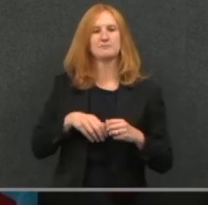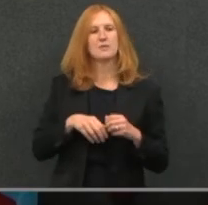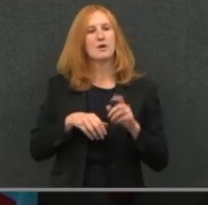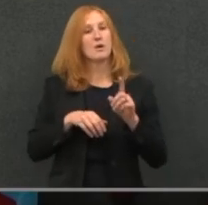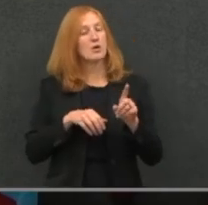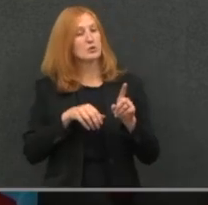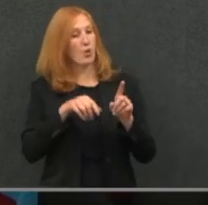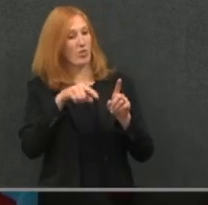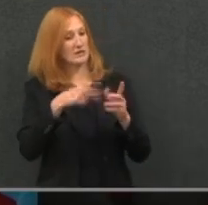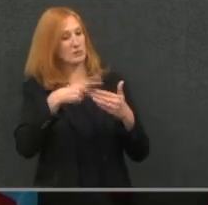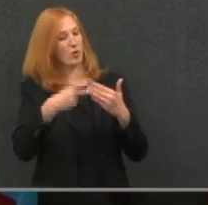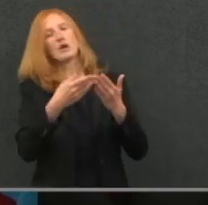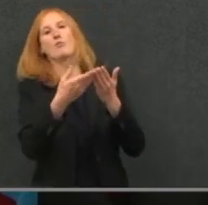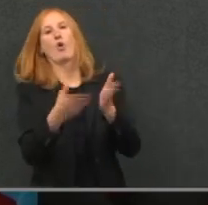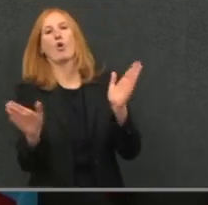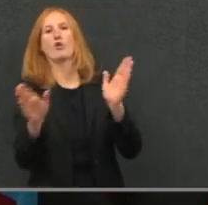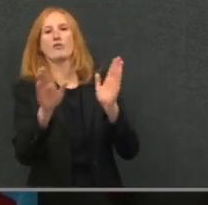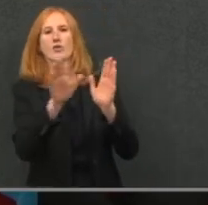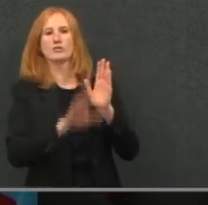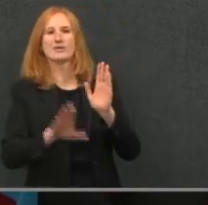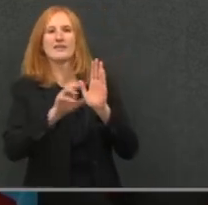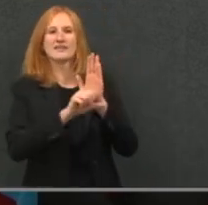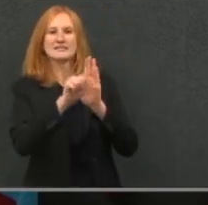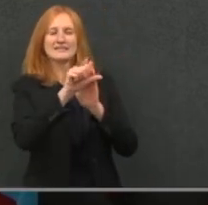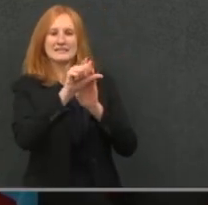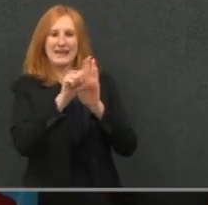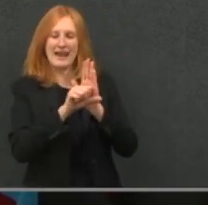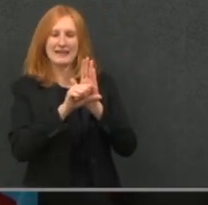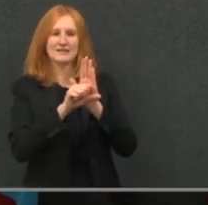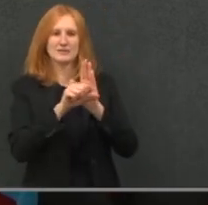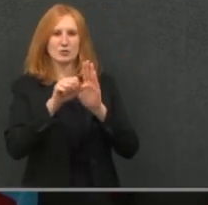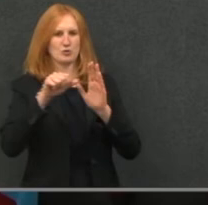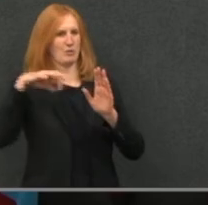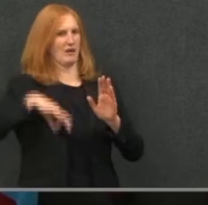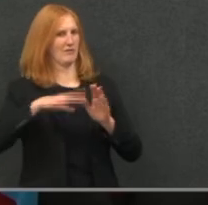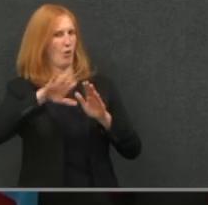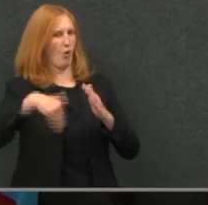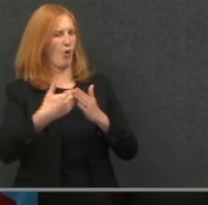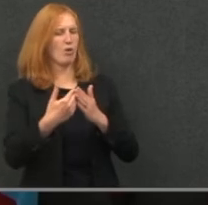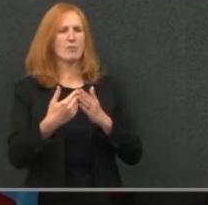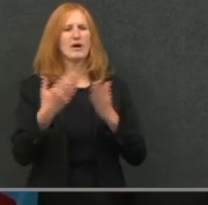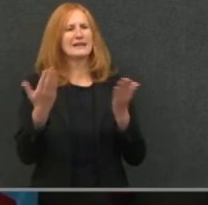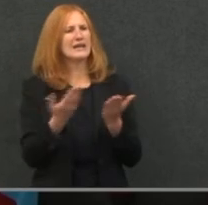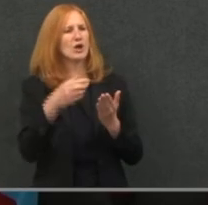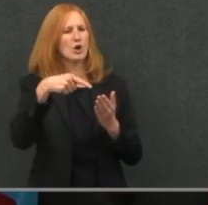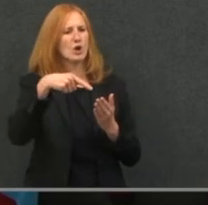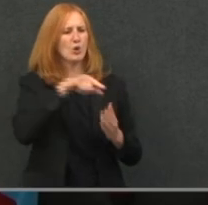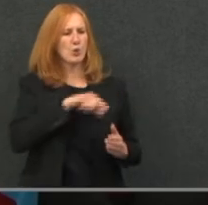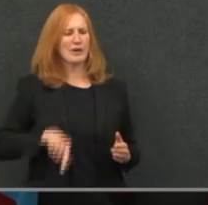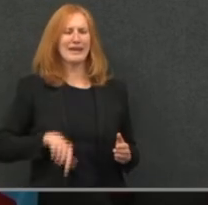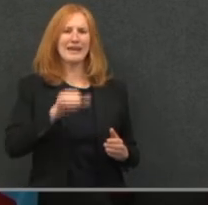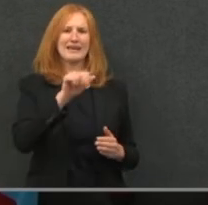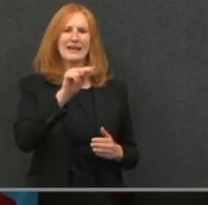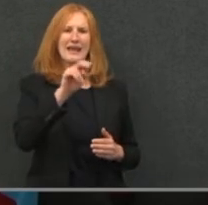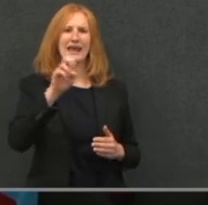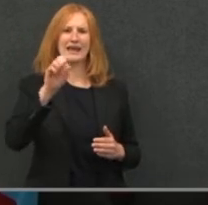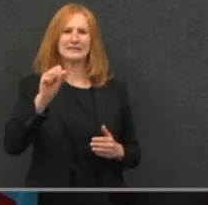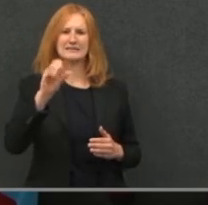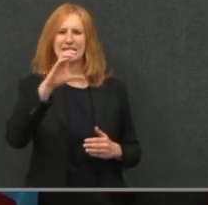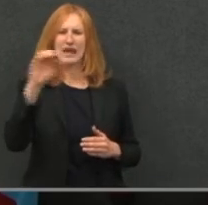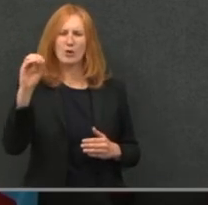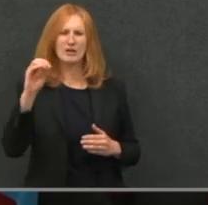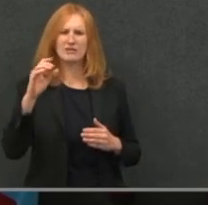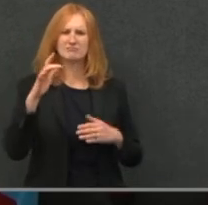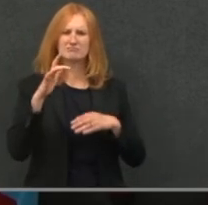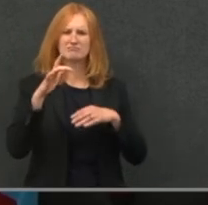enjoy the service, but we are showing this mainly in Quaintance County. That's correct. So, for people in Quaintance County, where would they go if they wanted to do these tests? Sure.